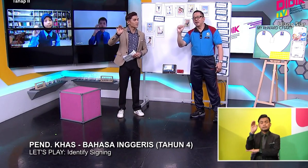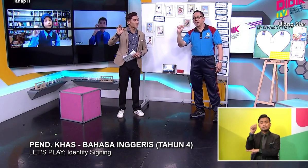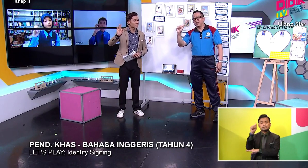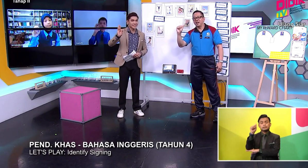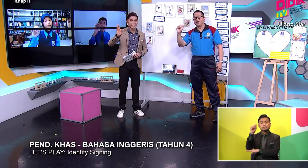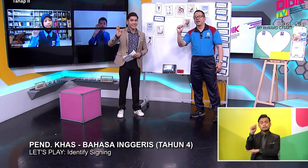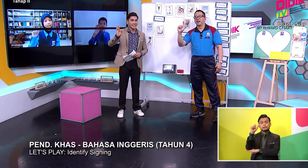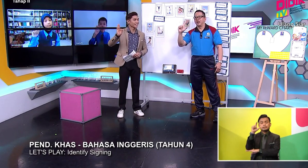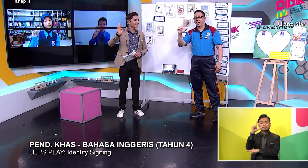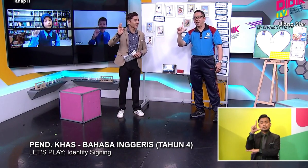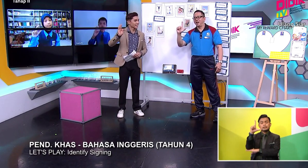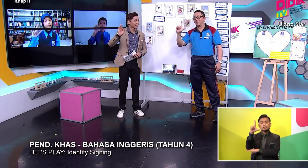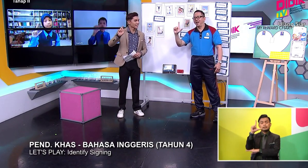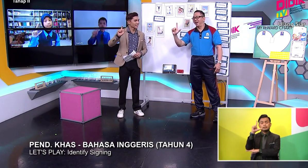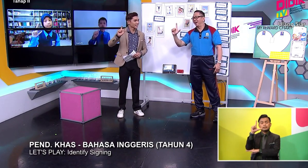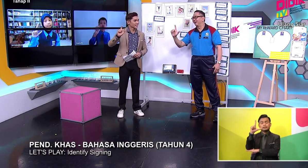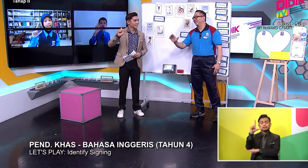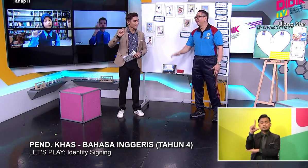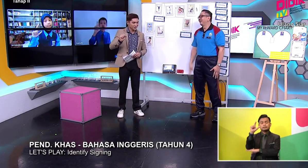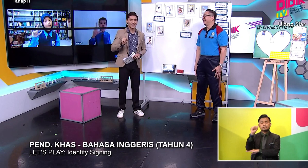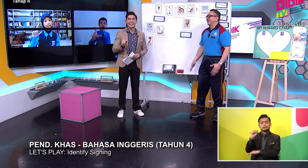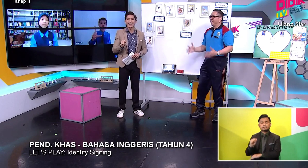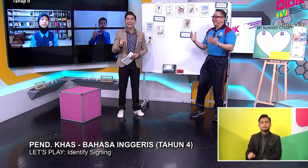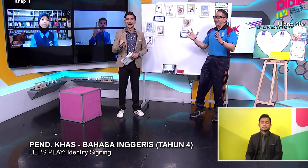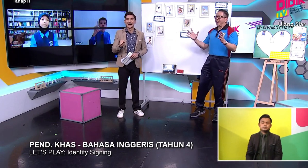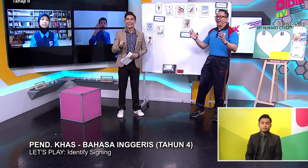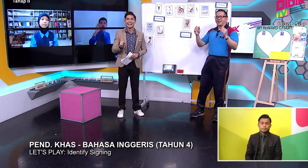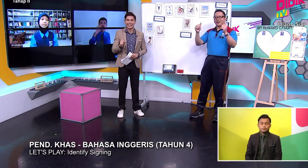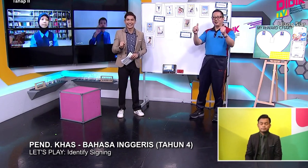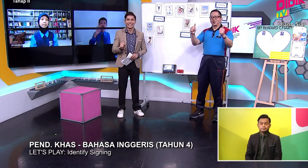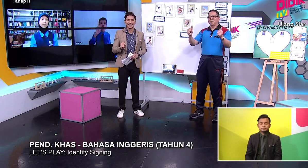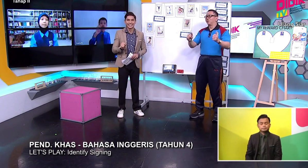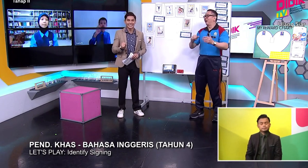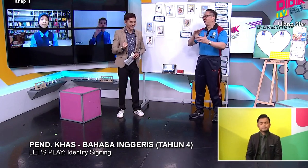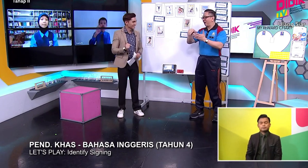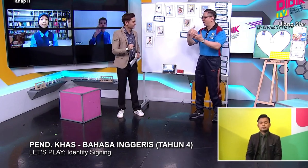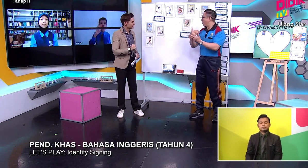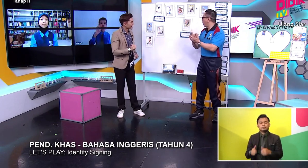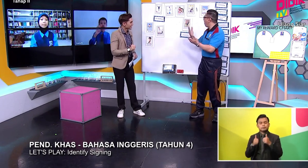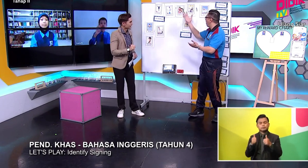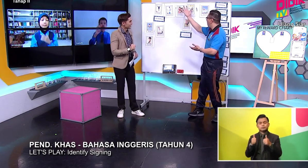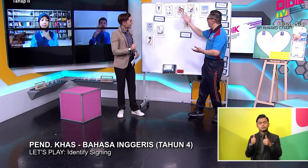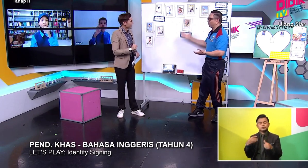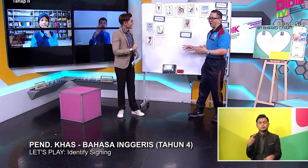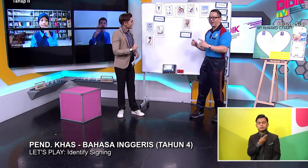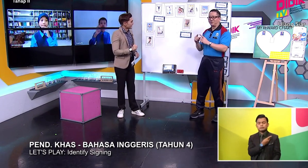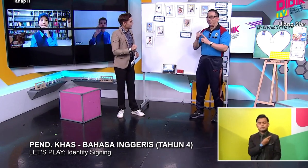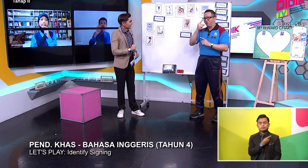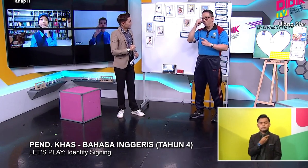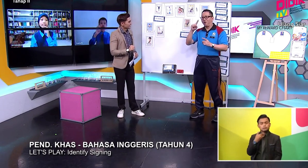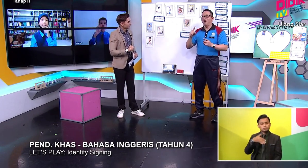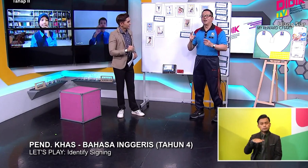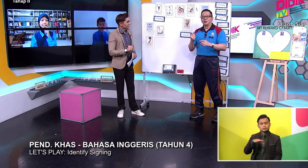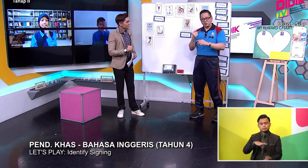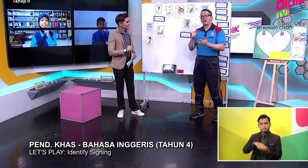A L L Right. Yeah. Nice job. We have covered All the vocab